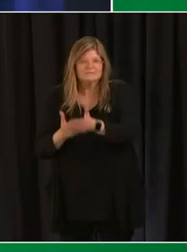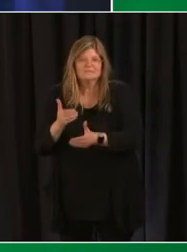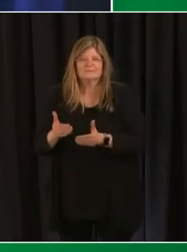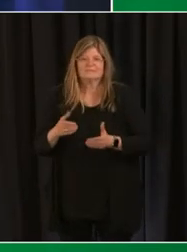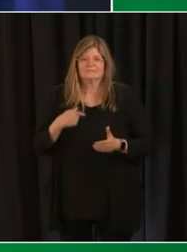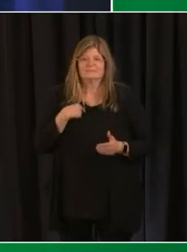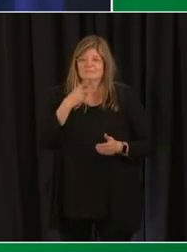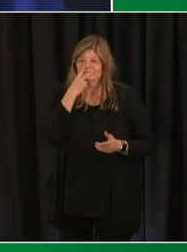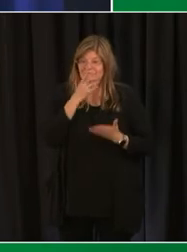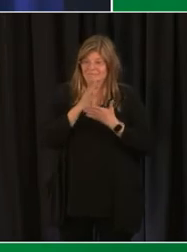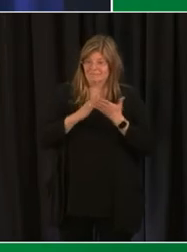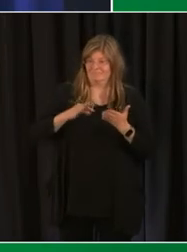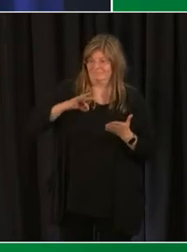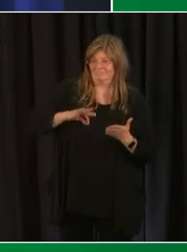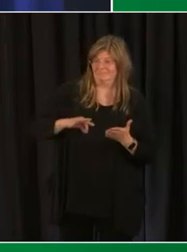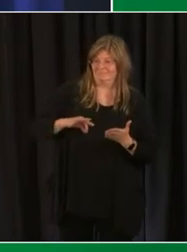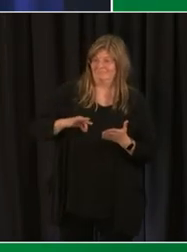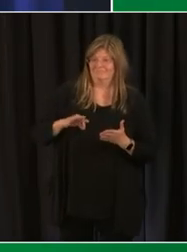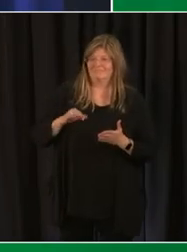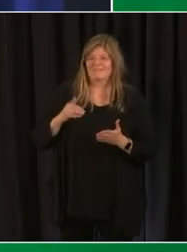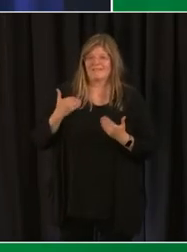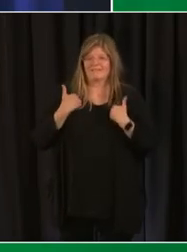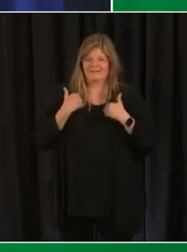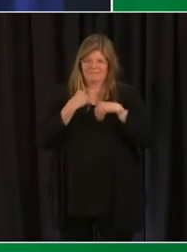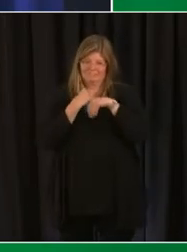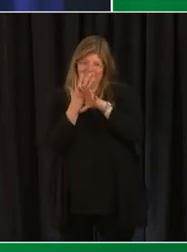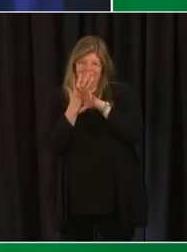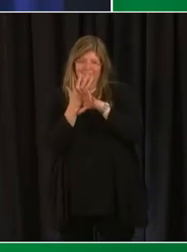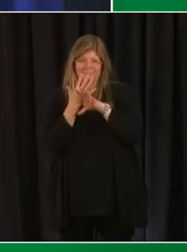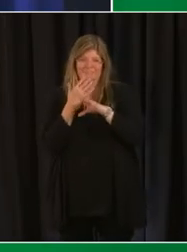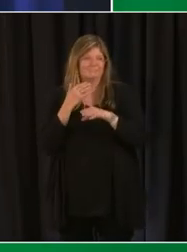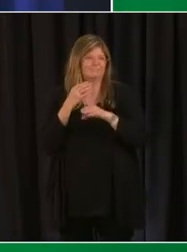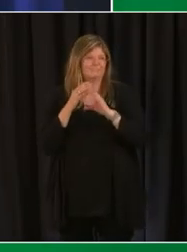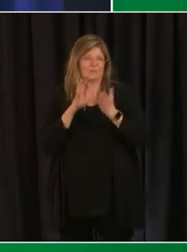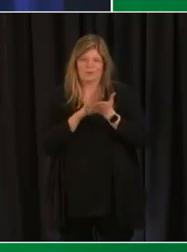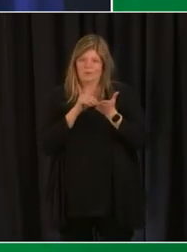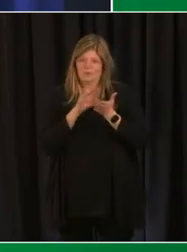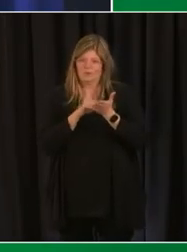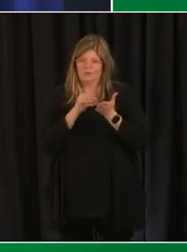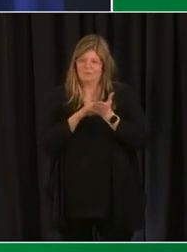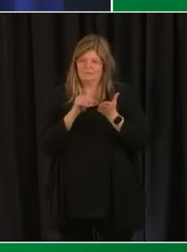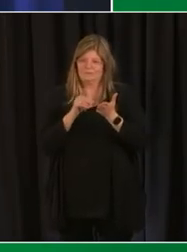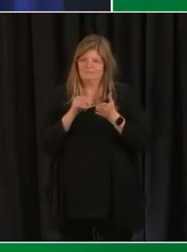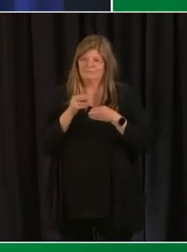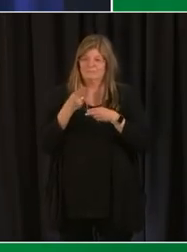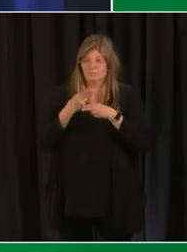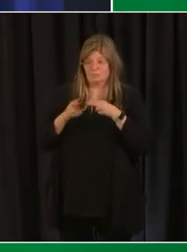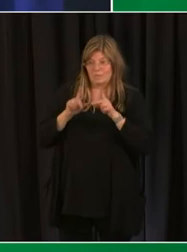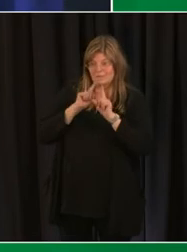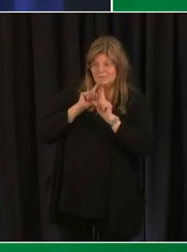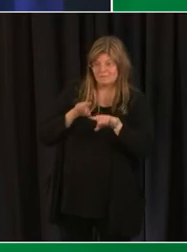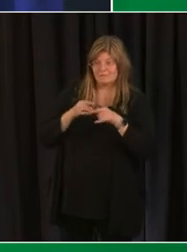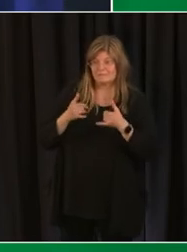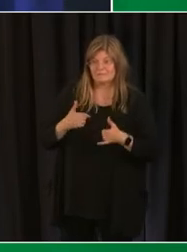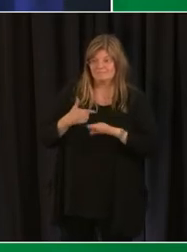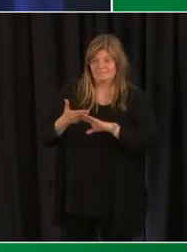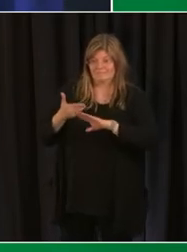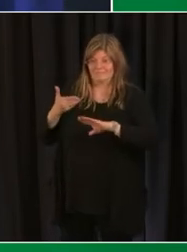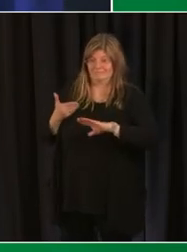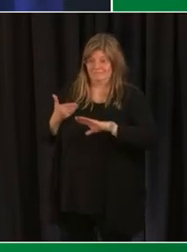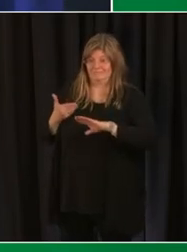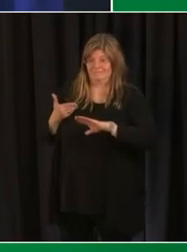i've seen some of the benefits of the remote learning posture the short answer is we've had previously